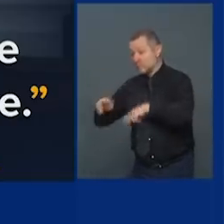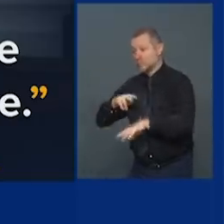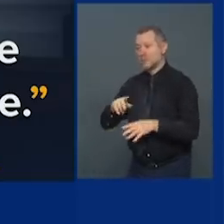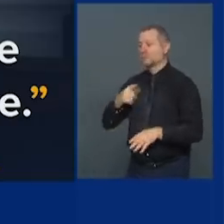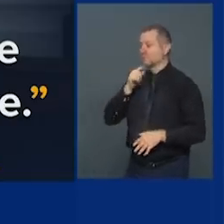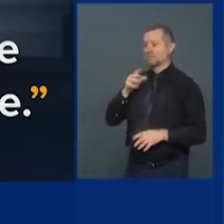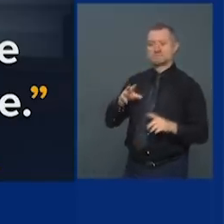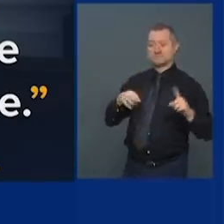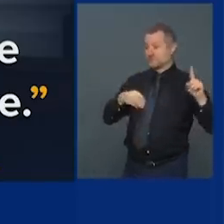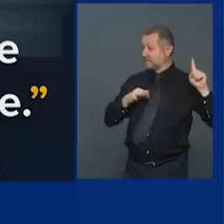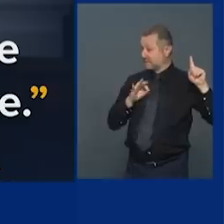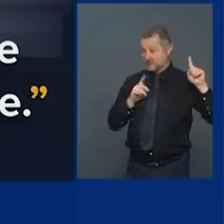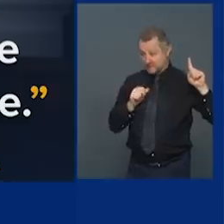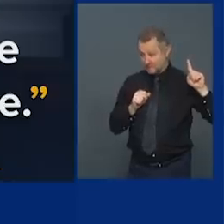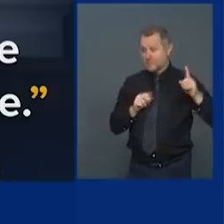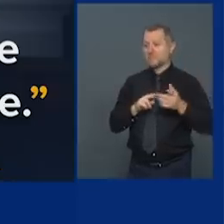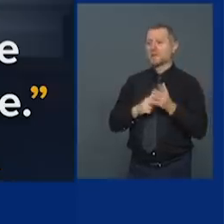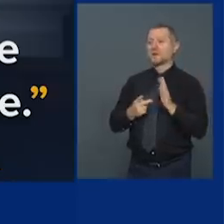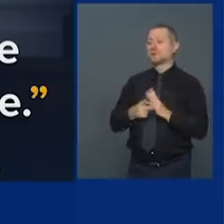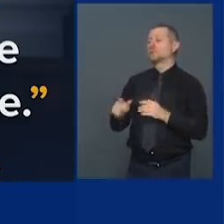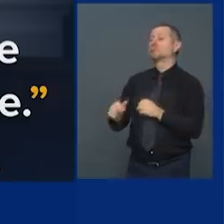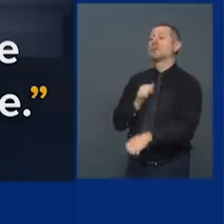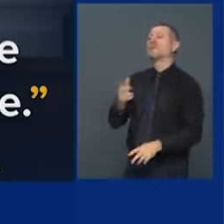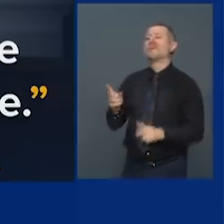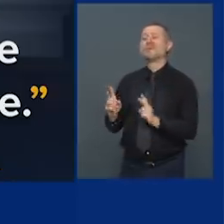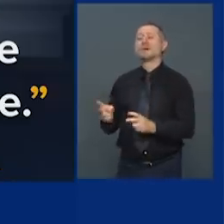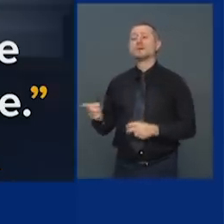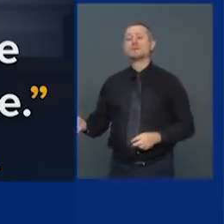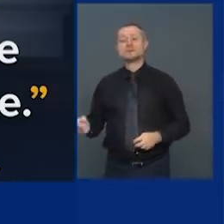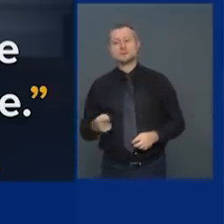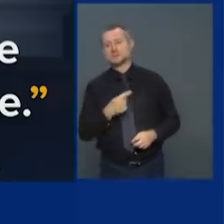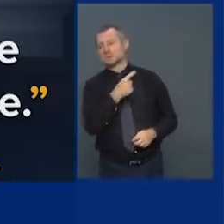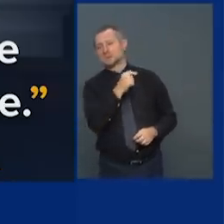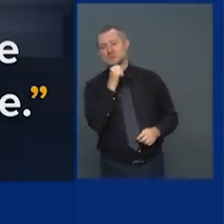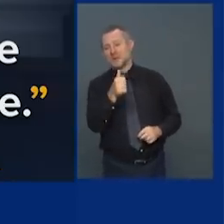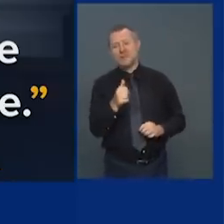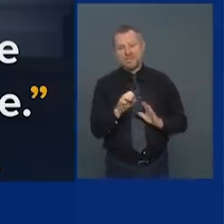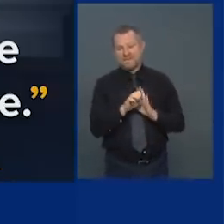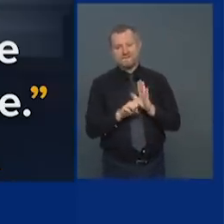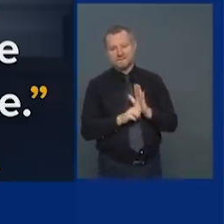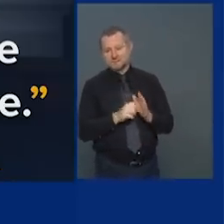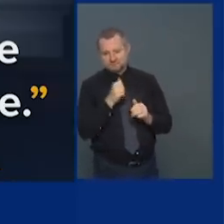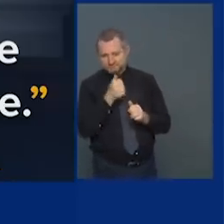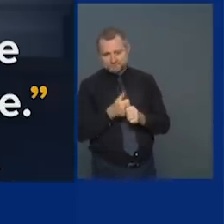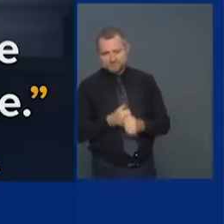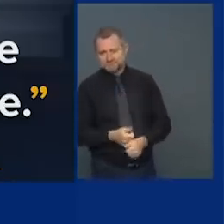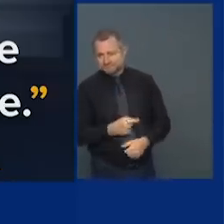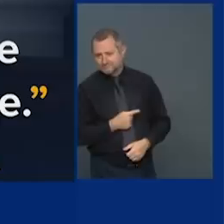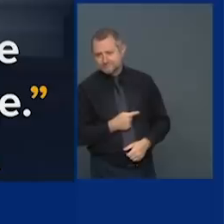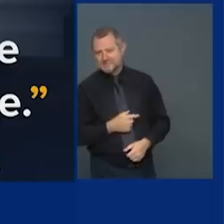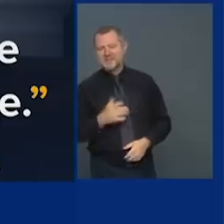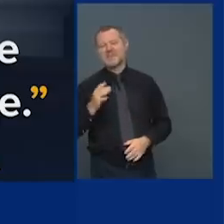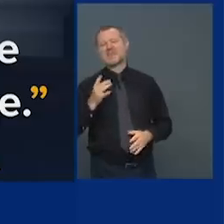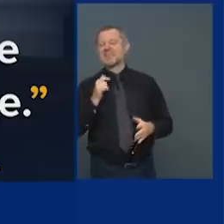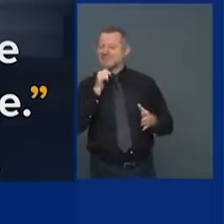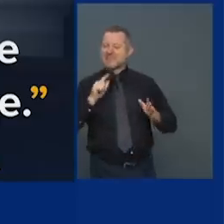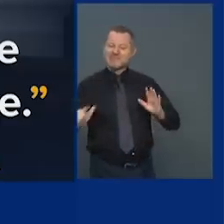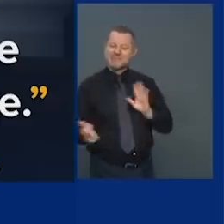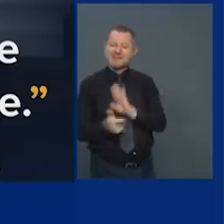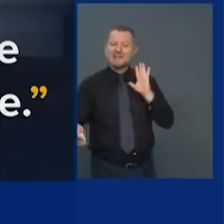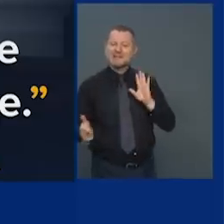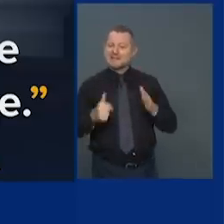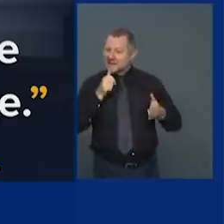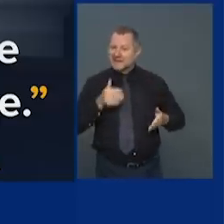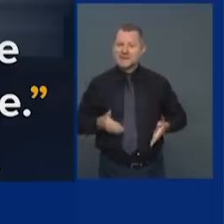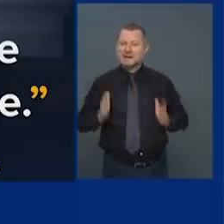unethical it's also illegal he can't use government power